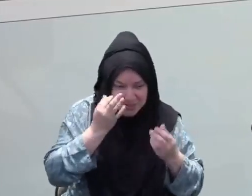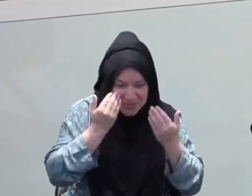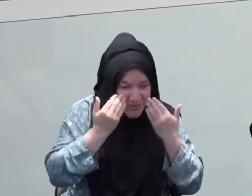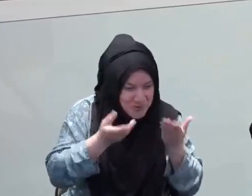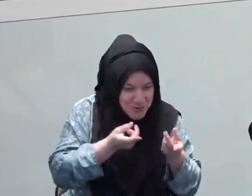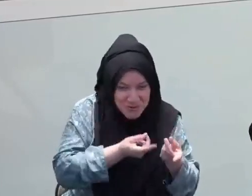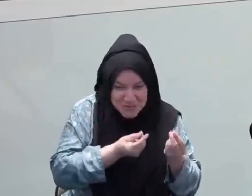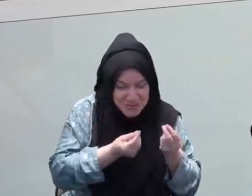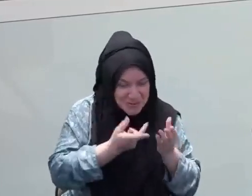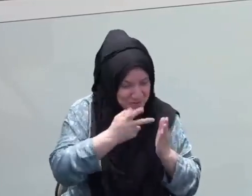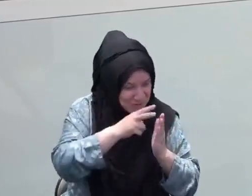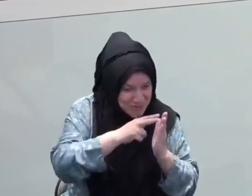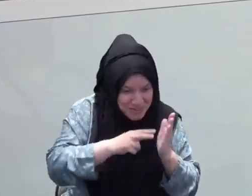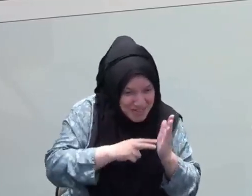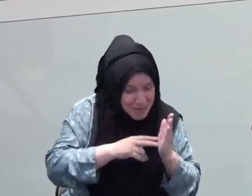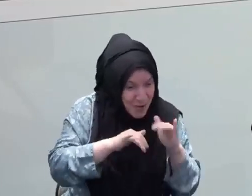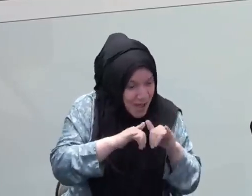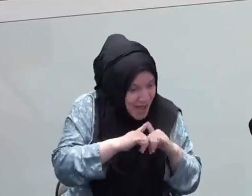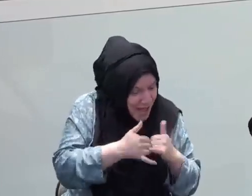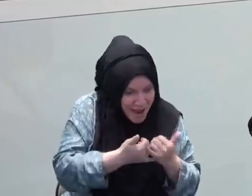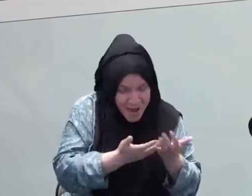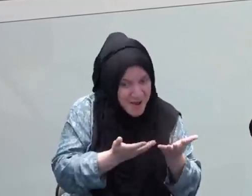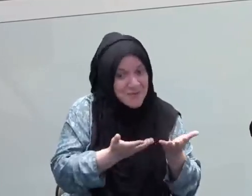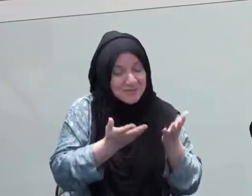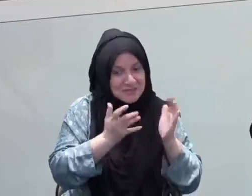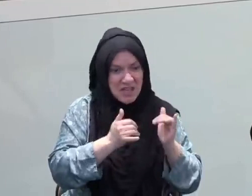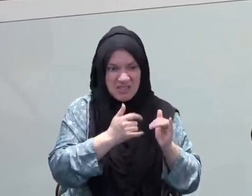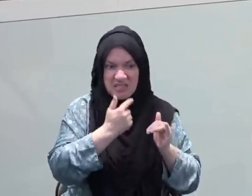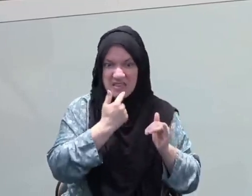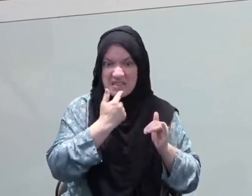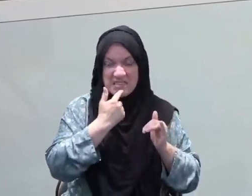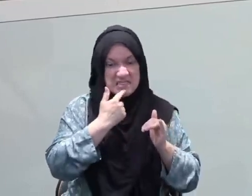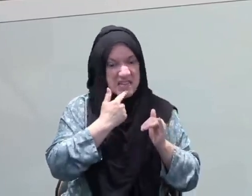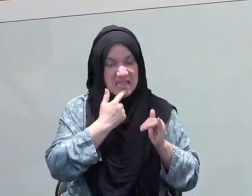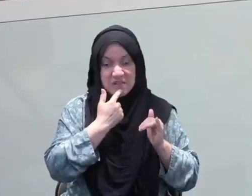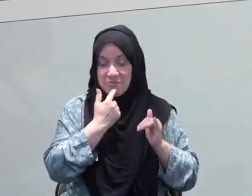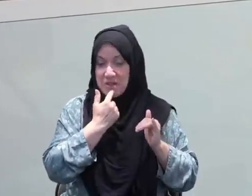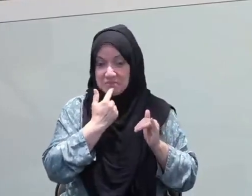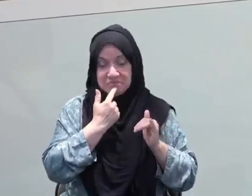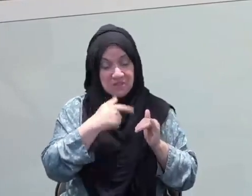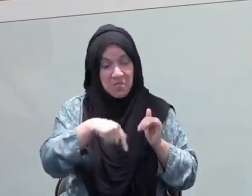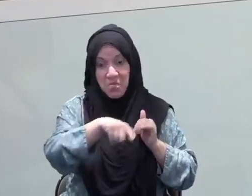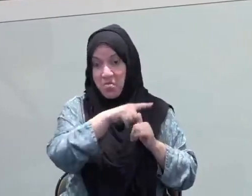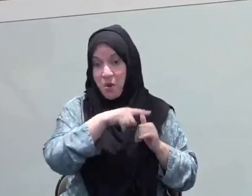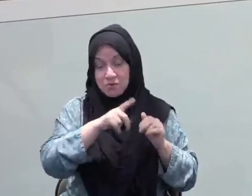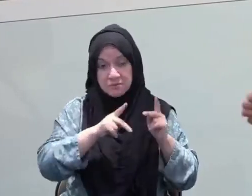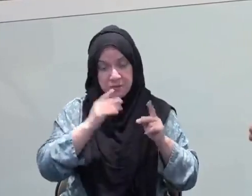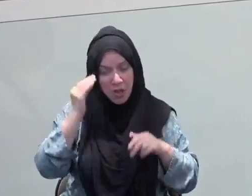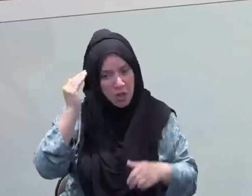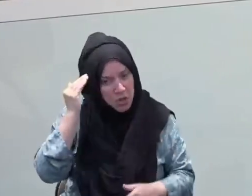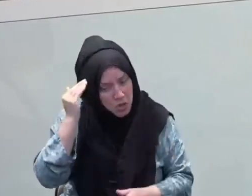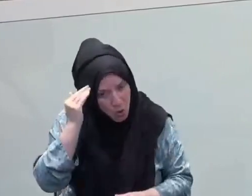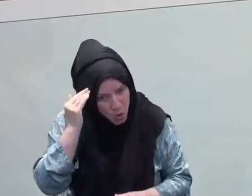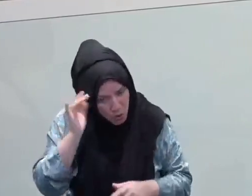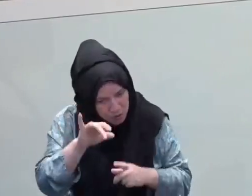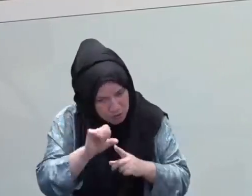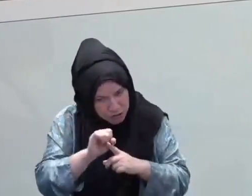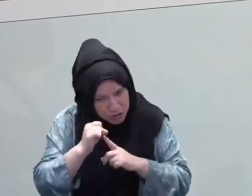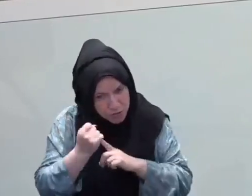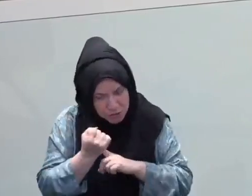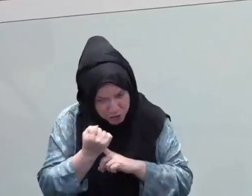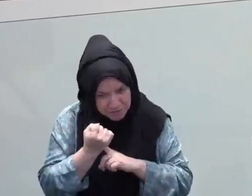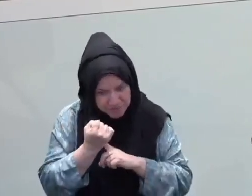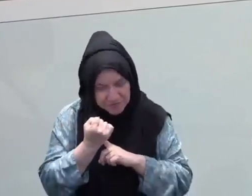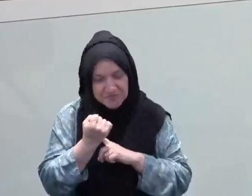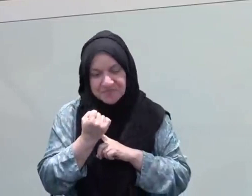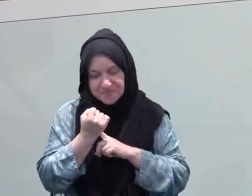Allah is not trying to burden you. Allah wants ease for you. This is not to punish you. This is not because you did bad in Badr, and something bad